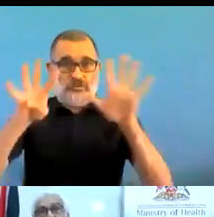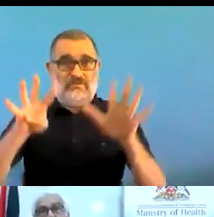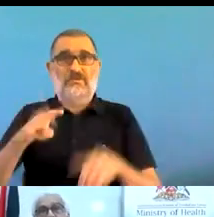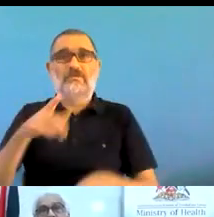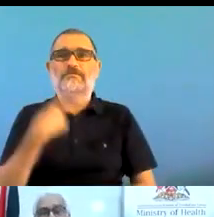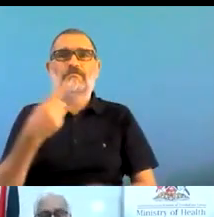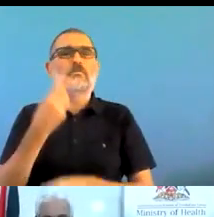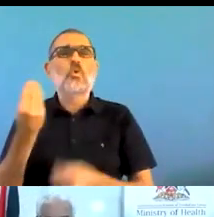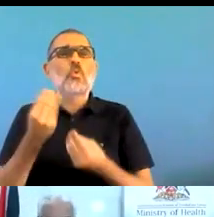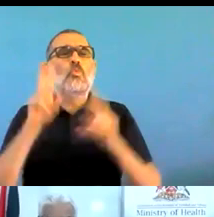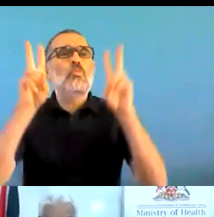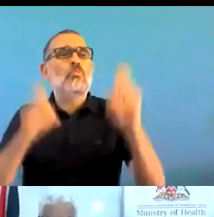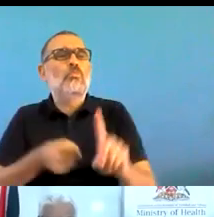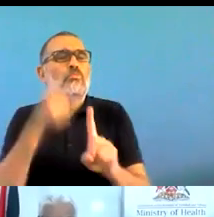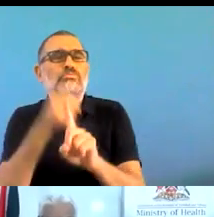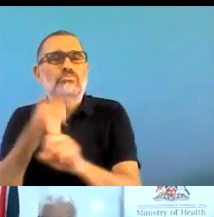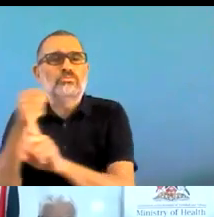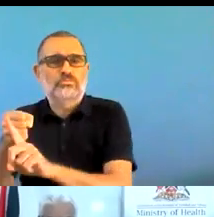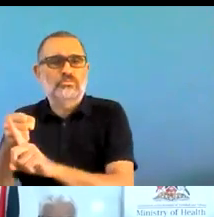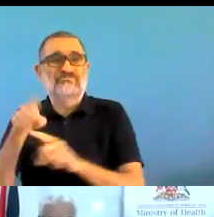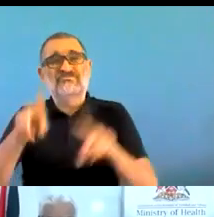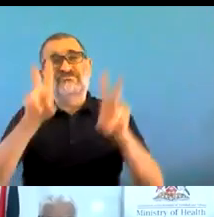an increased demand for your services.